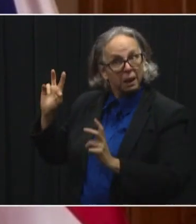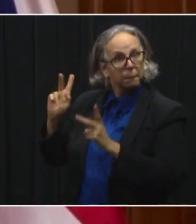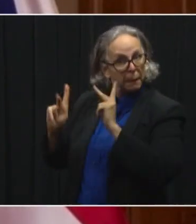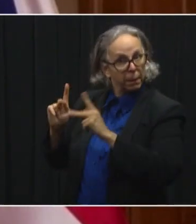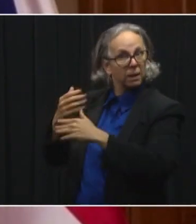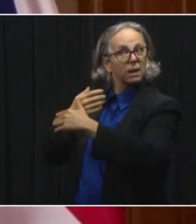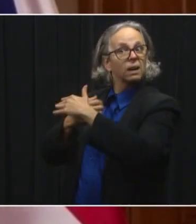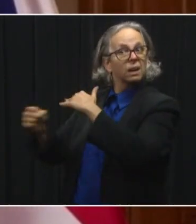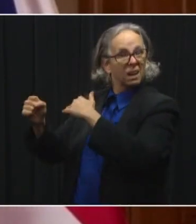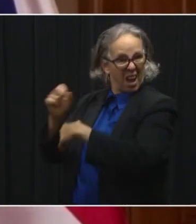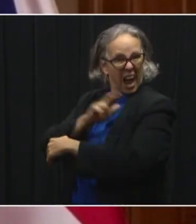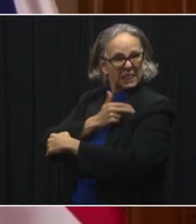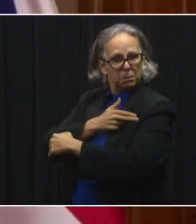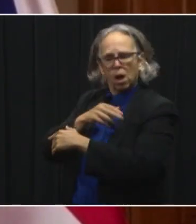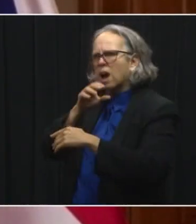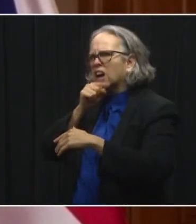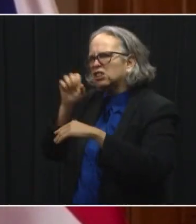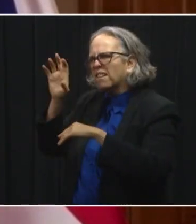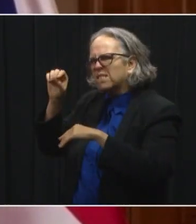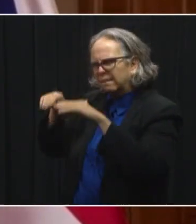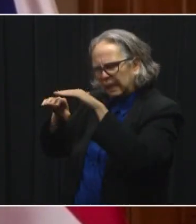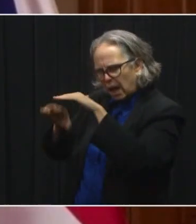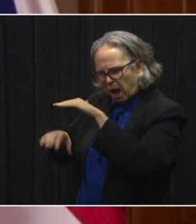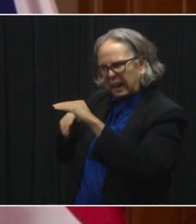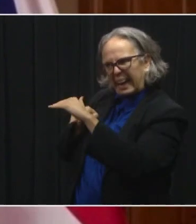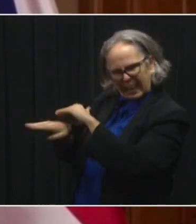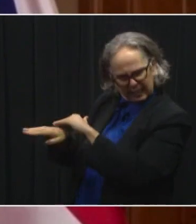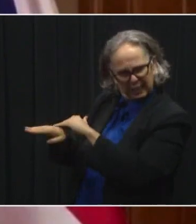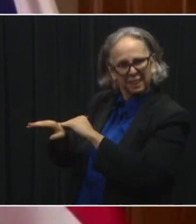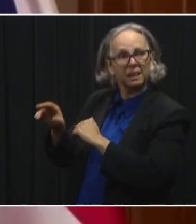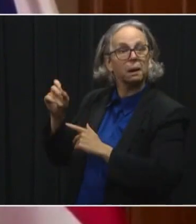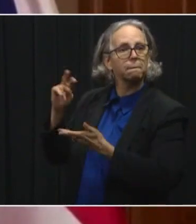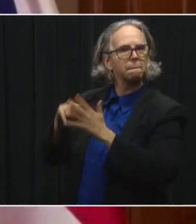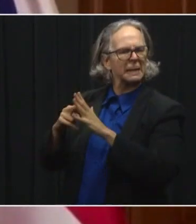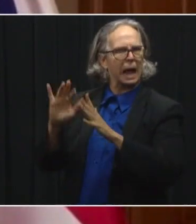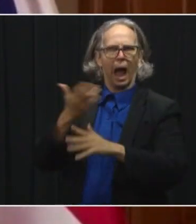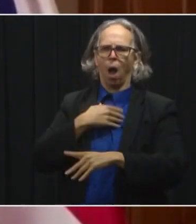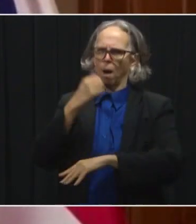week during the pandemic, our highest week for that age group.